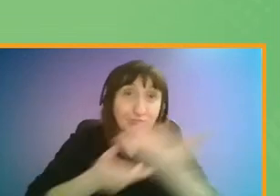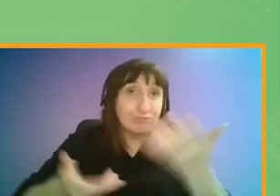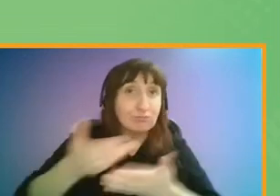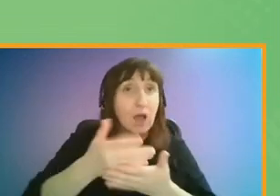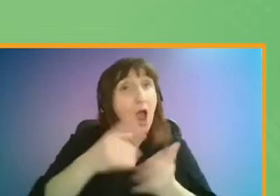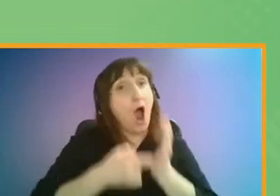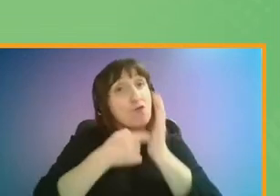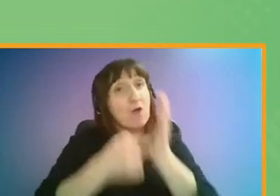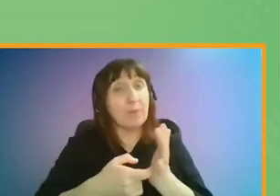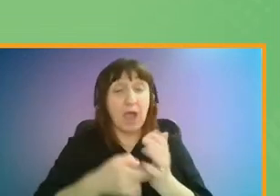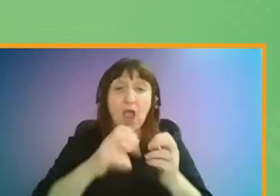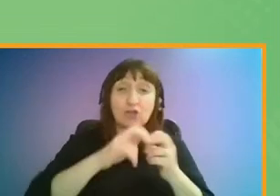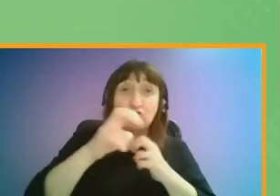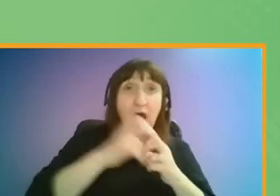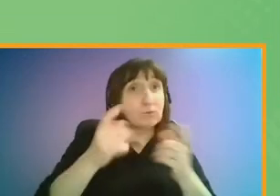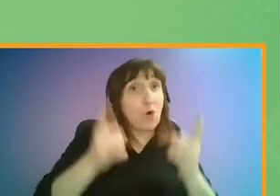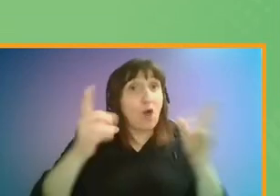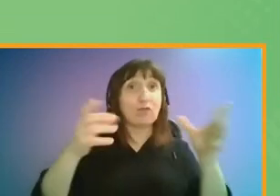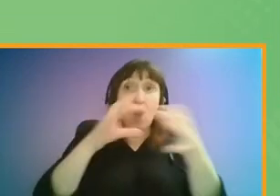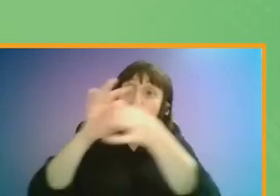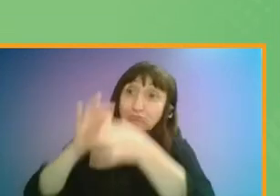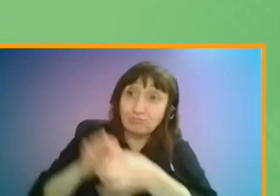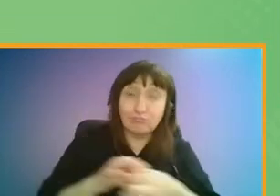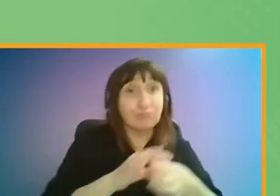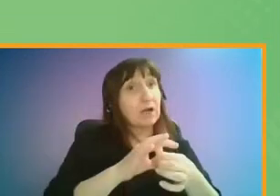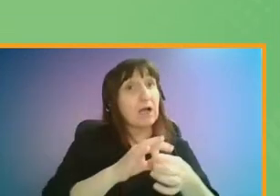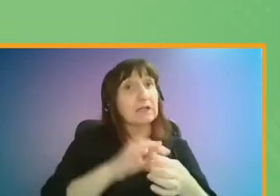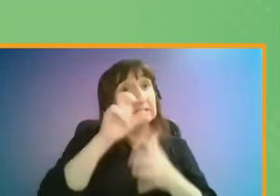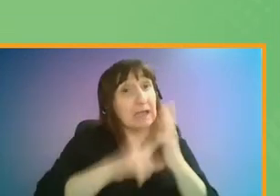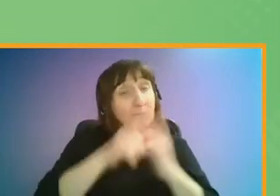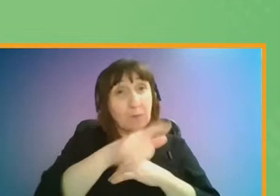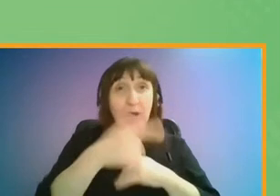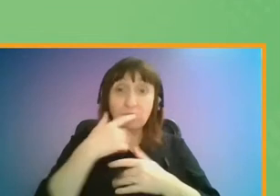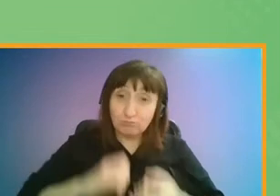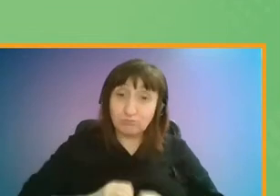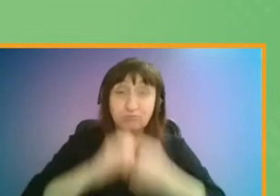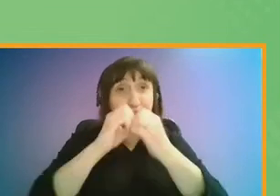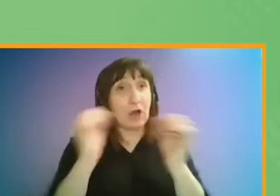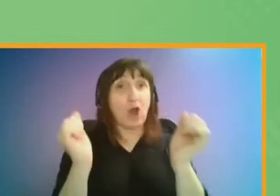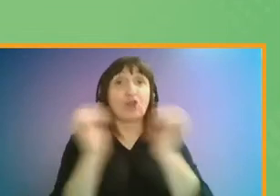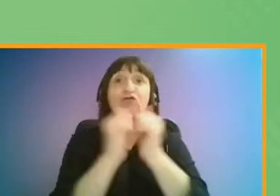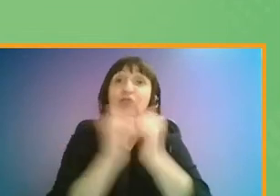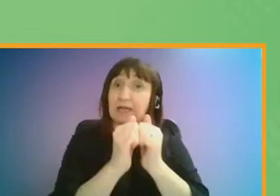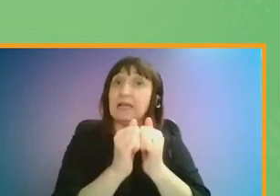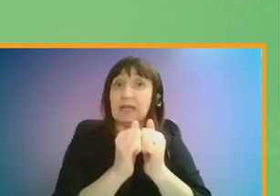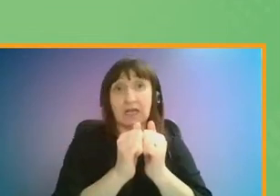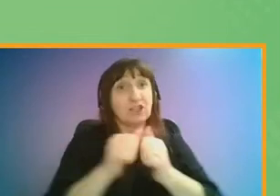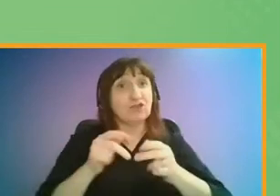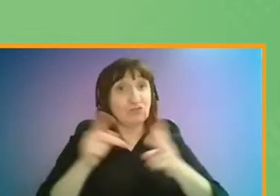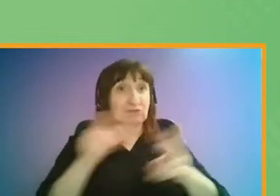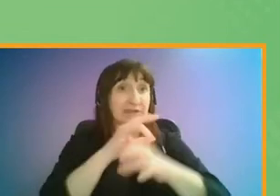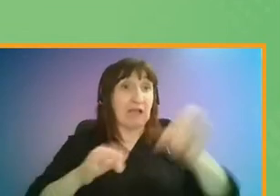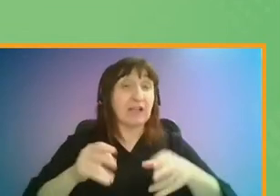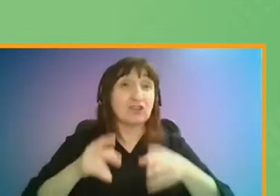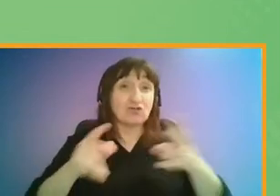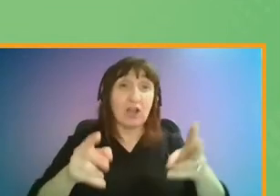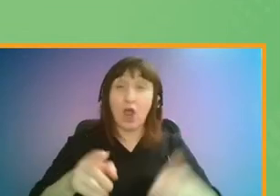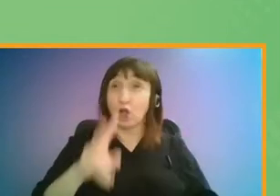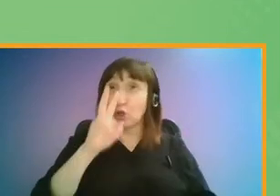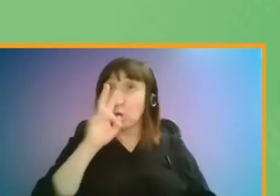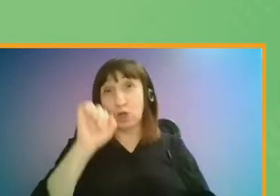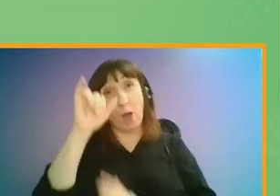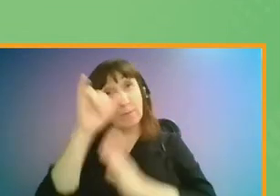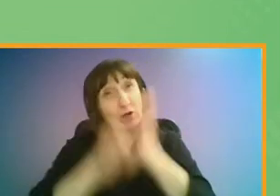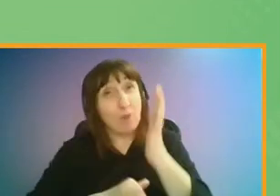recommendation is that transport authorities should engage with disabled people to find co-produced solutions to streets designs together. You can look up TFA's